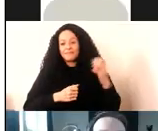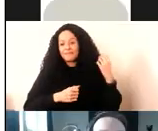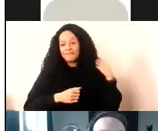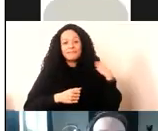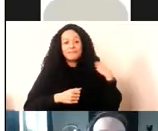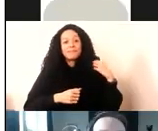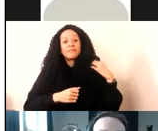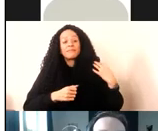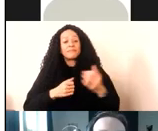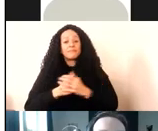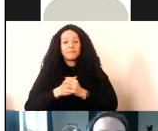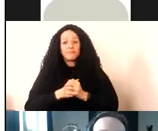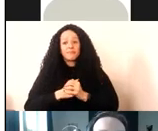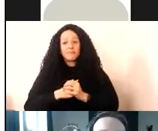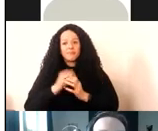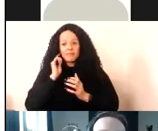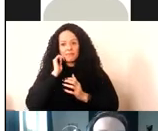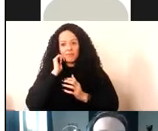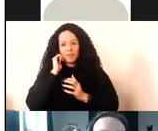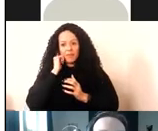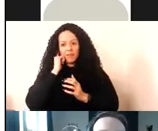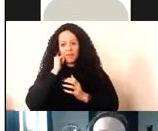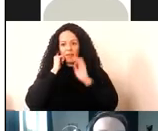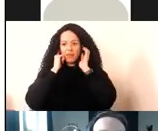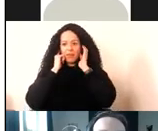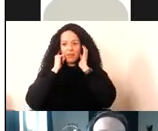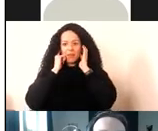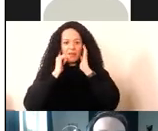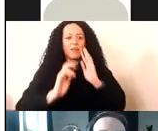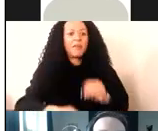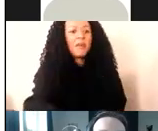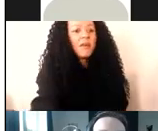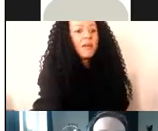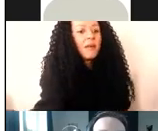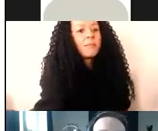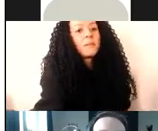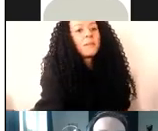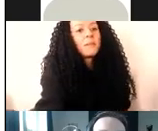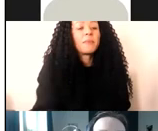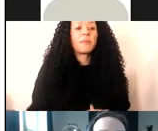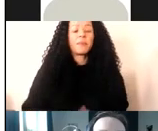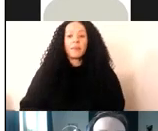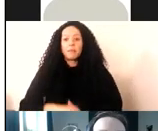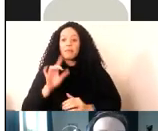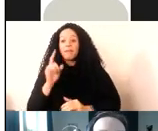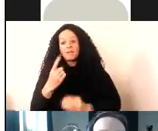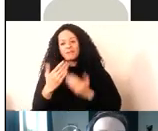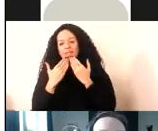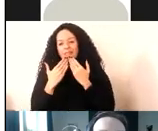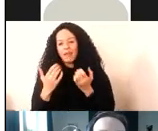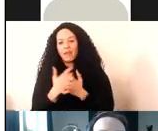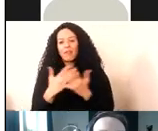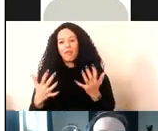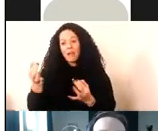I hope you can all see that. If not, please let me know. But firstly, thank you very much for asking